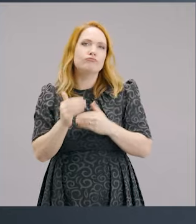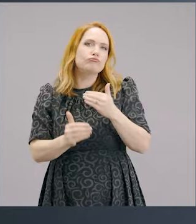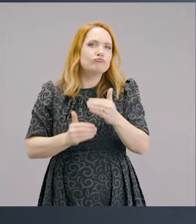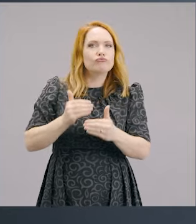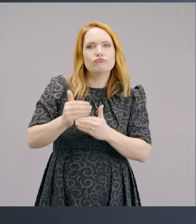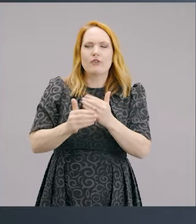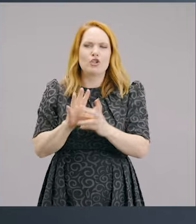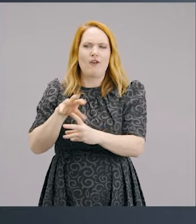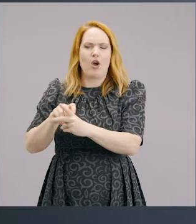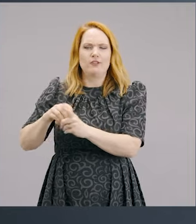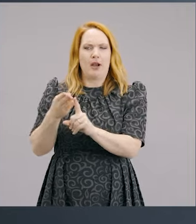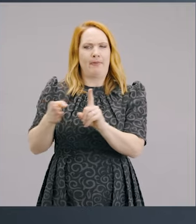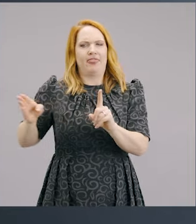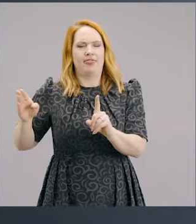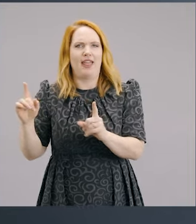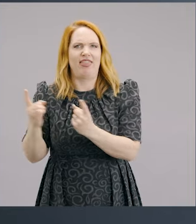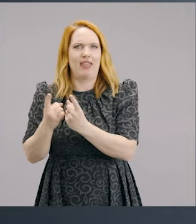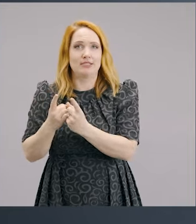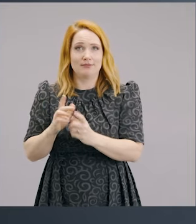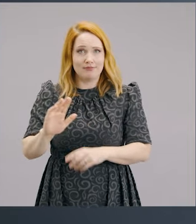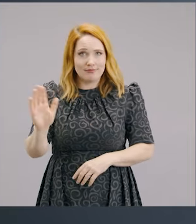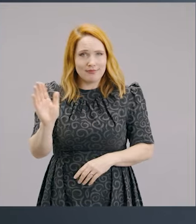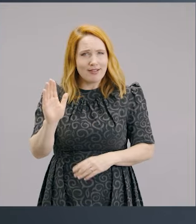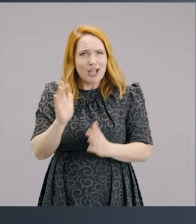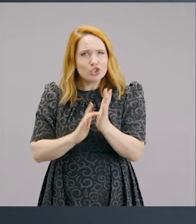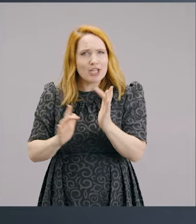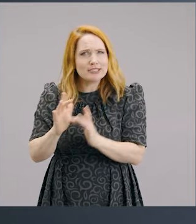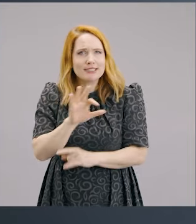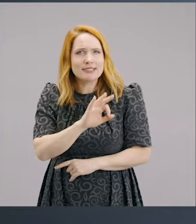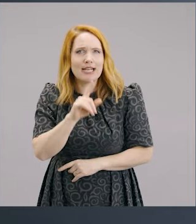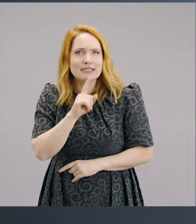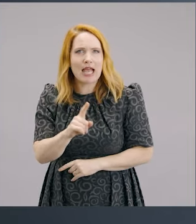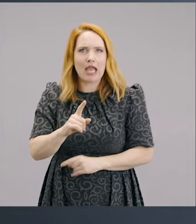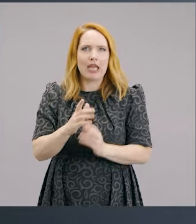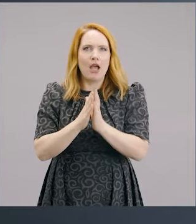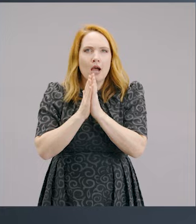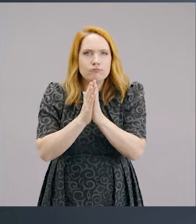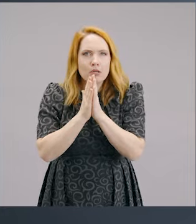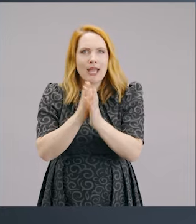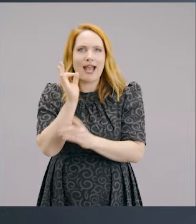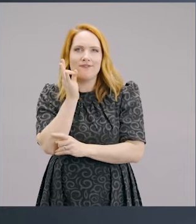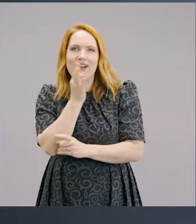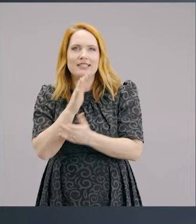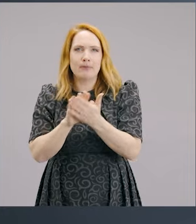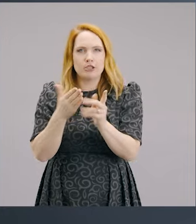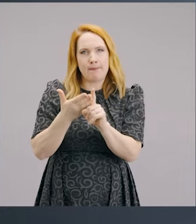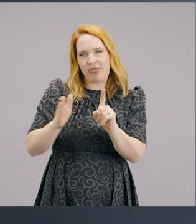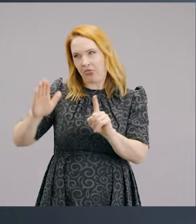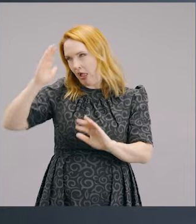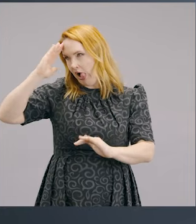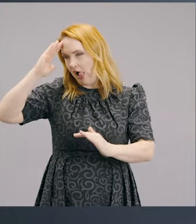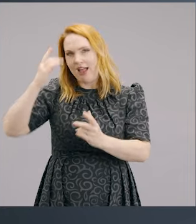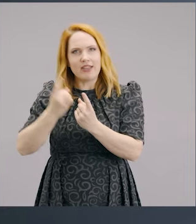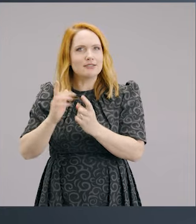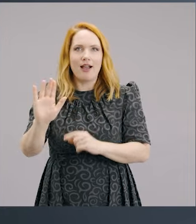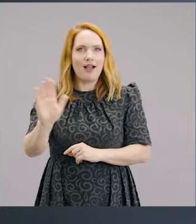and I don't get involved in all the extreme stuff. But Jesus didn't say prayer and fasting is extreme stuff. Jesus